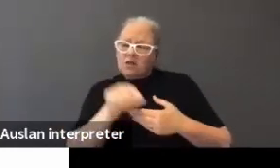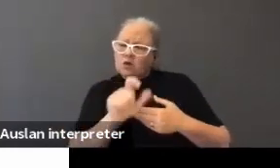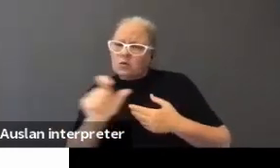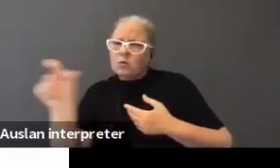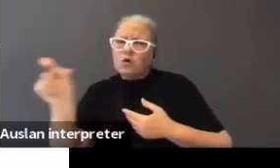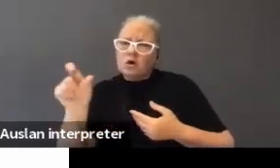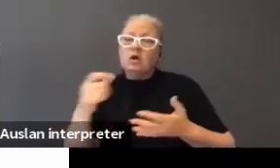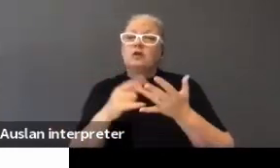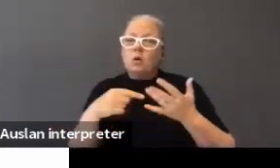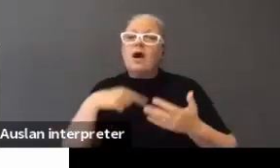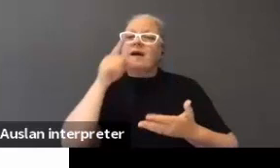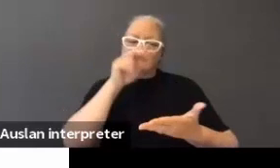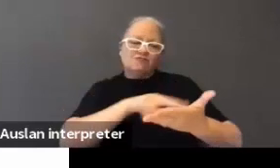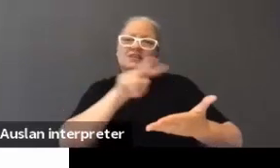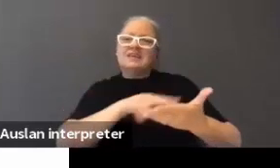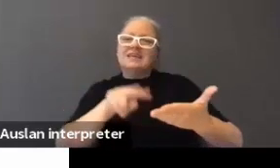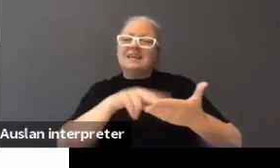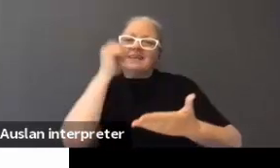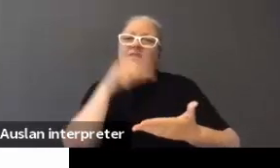me. So then I could read those words.